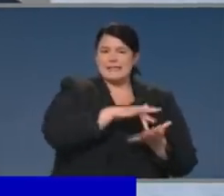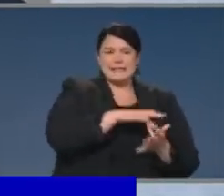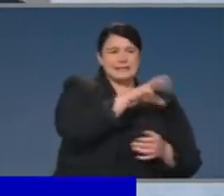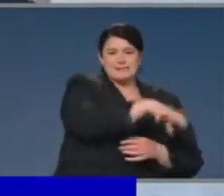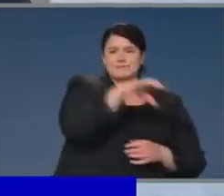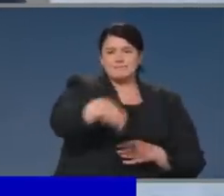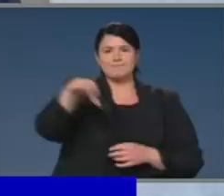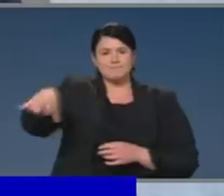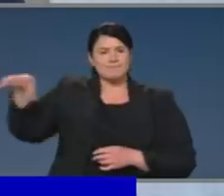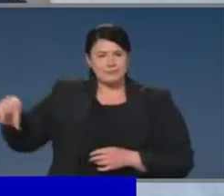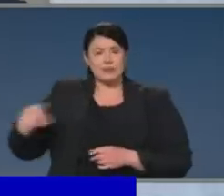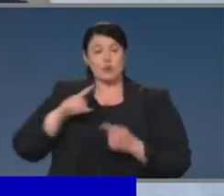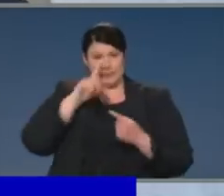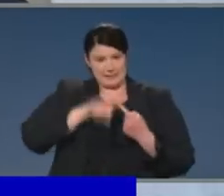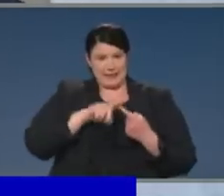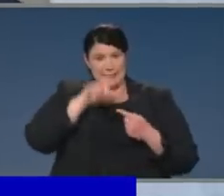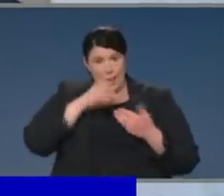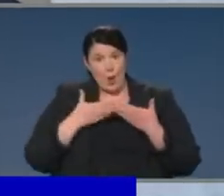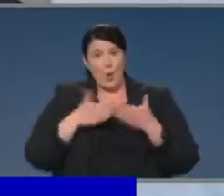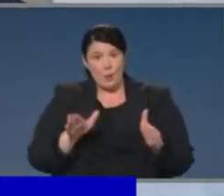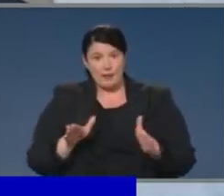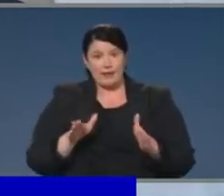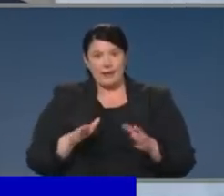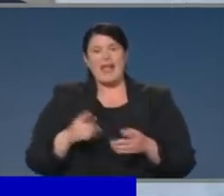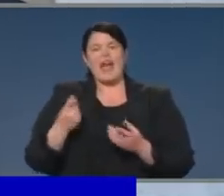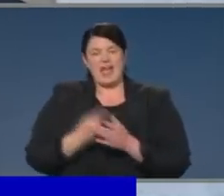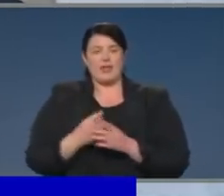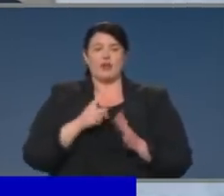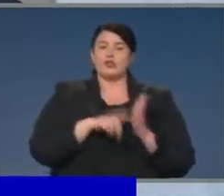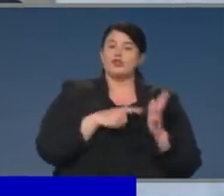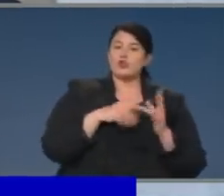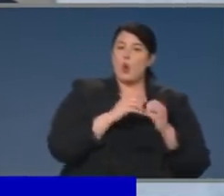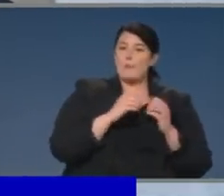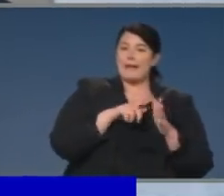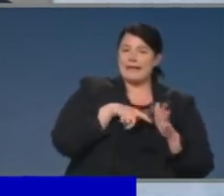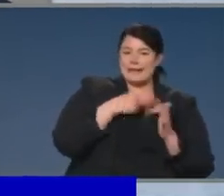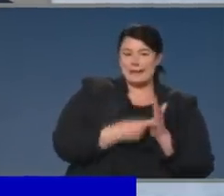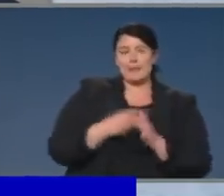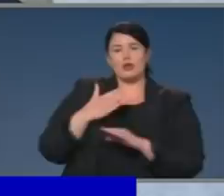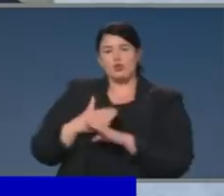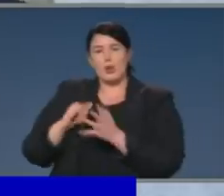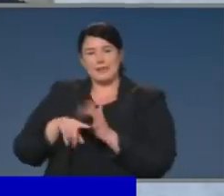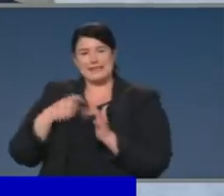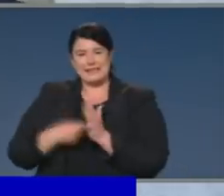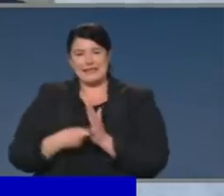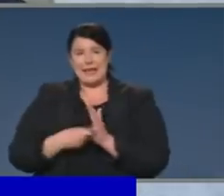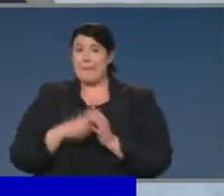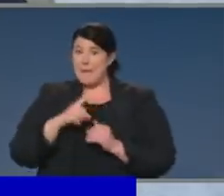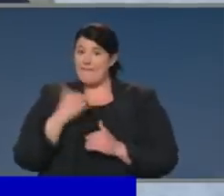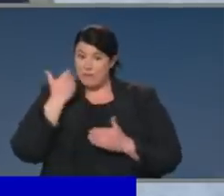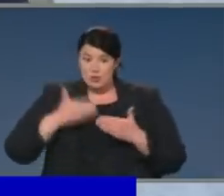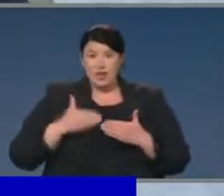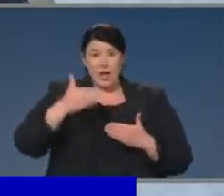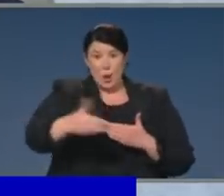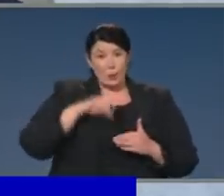operate, which, combined with the JobKeeper payment, enabled them to do just that. But that is not a sustainable model for how the childcare